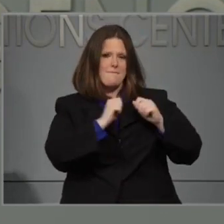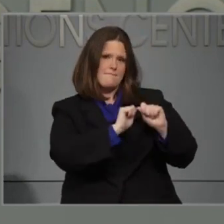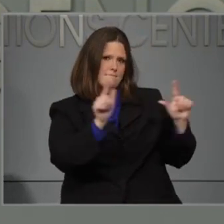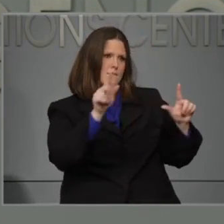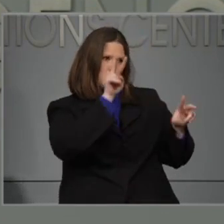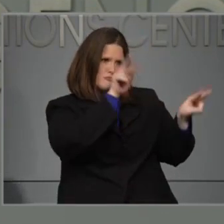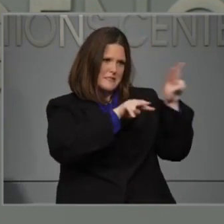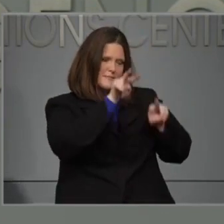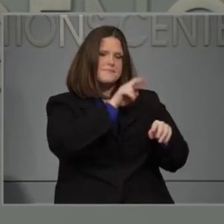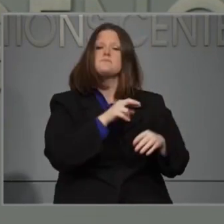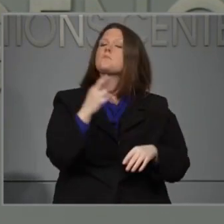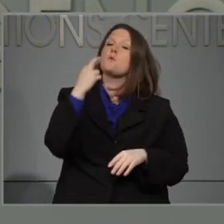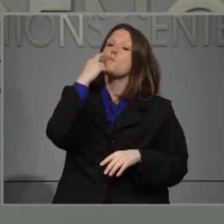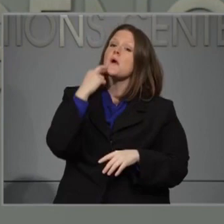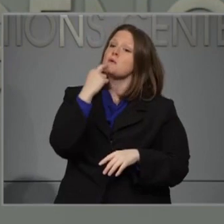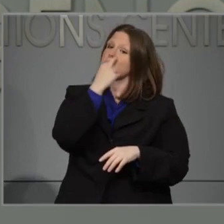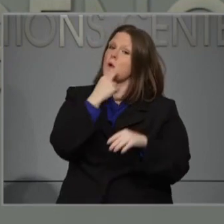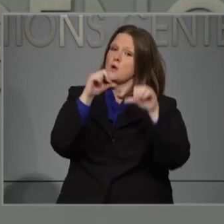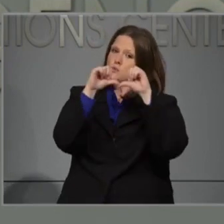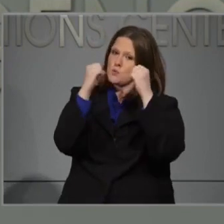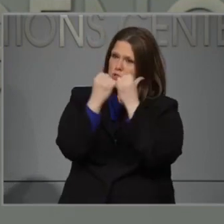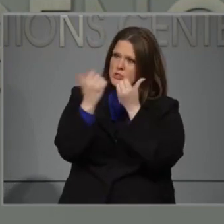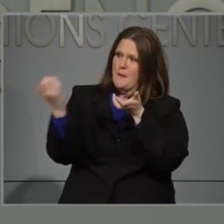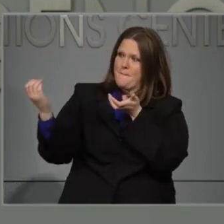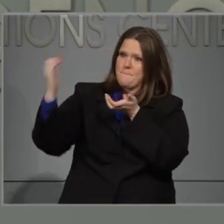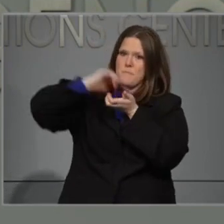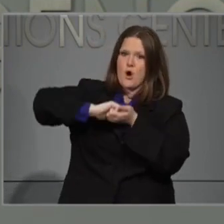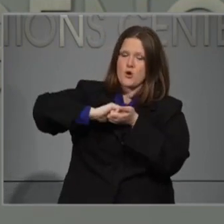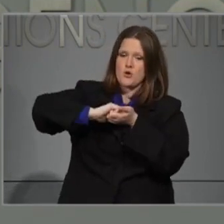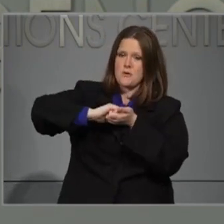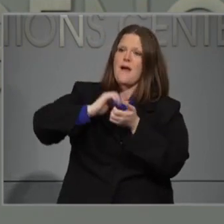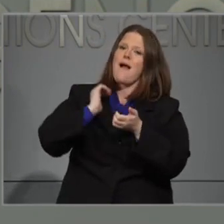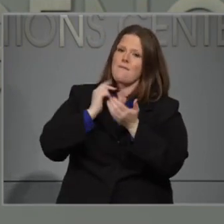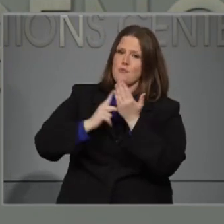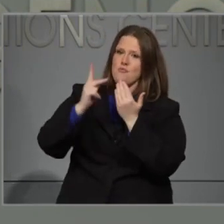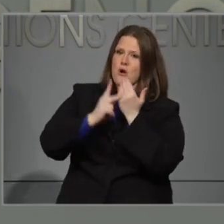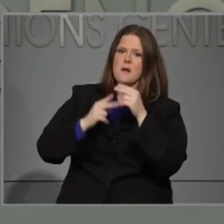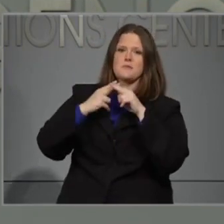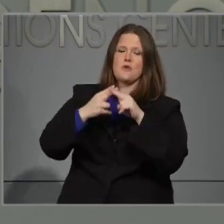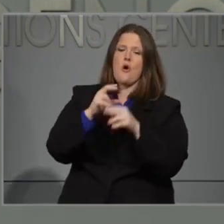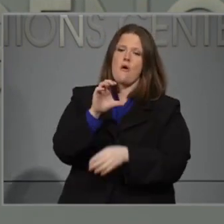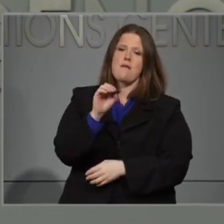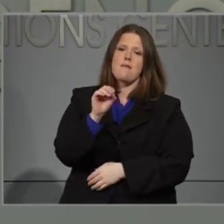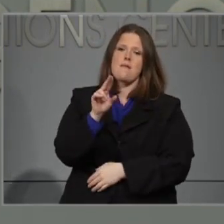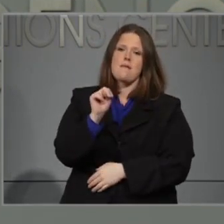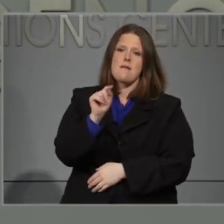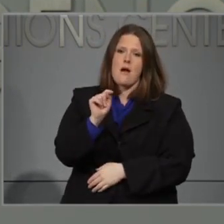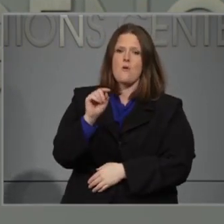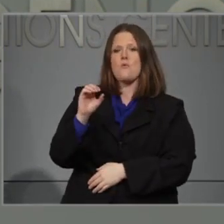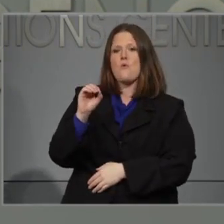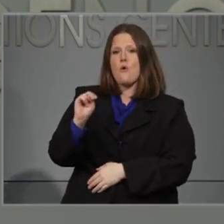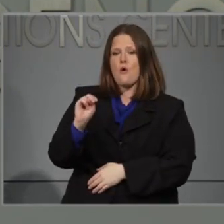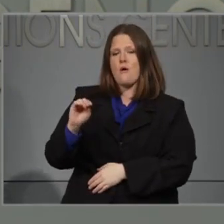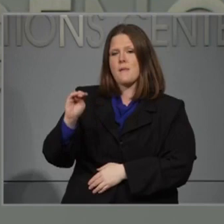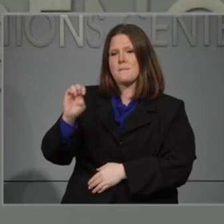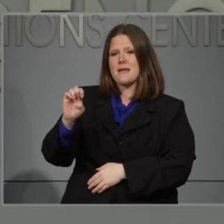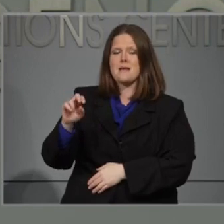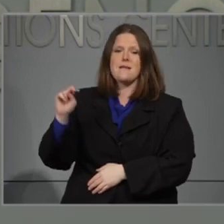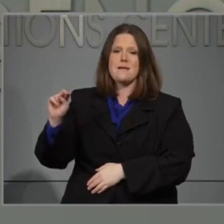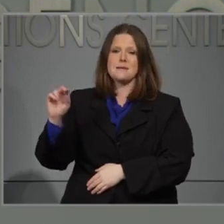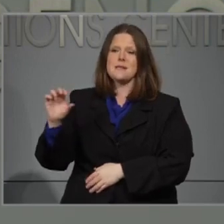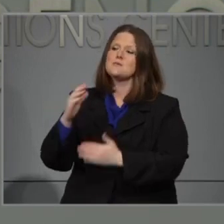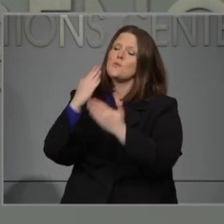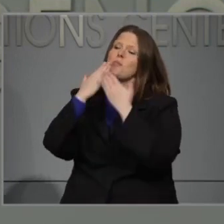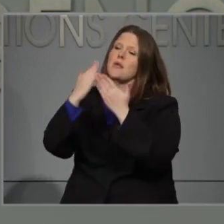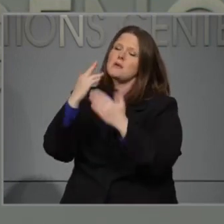But remember, Restaurant Association also did partner with us on a program called Count on Me and Sea. I want to thank the Restaurant Association for